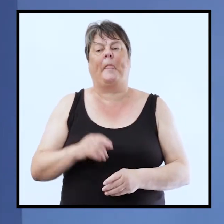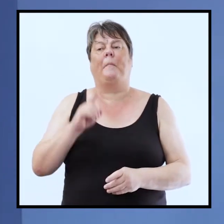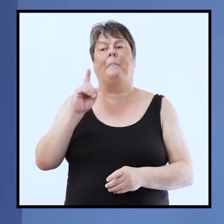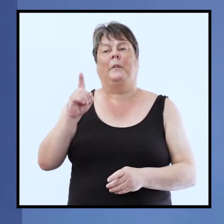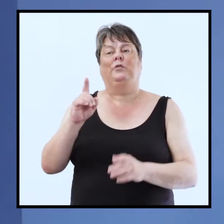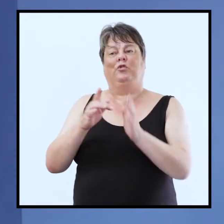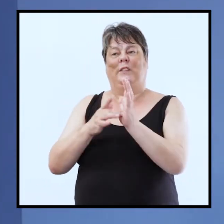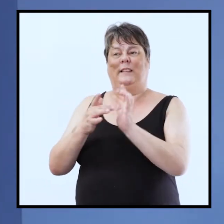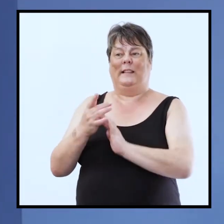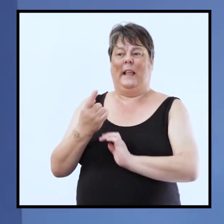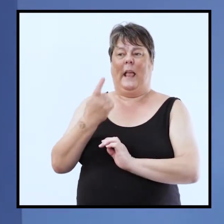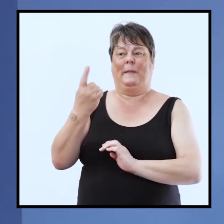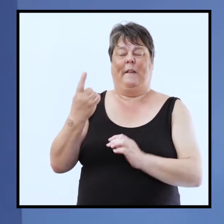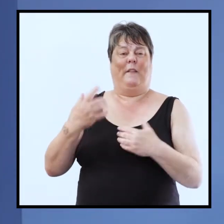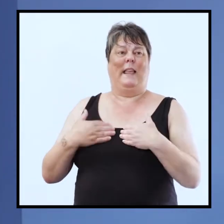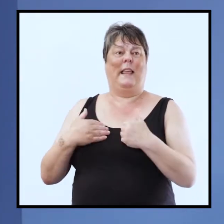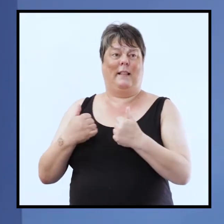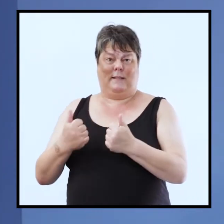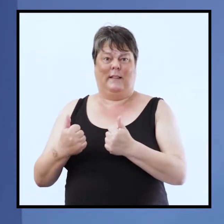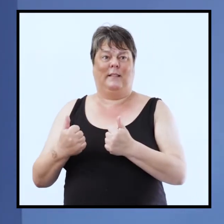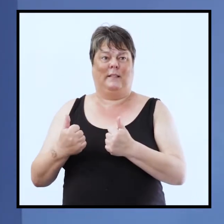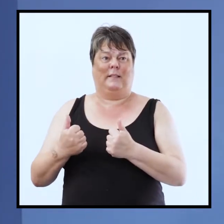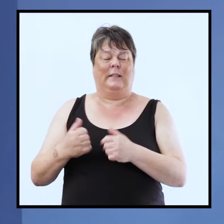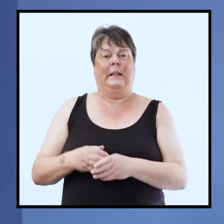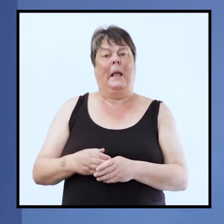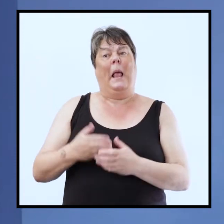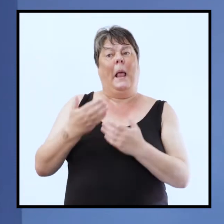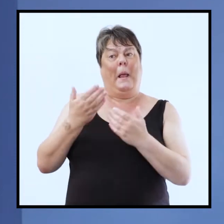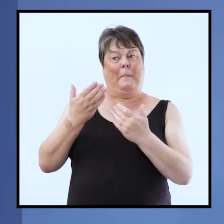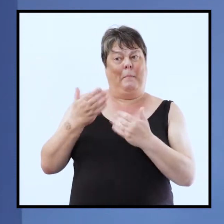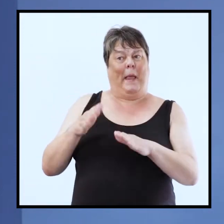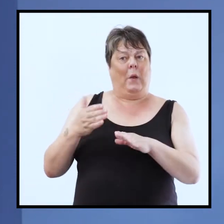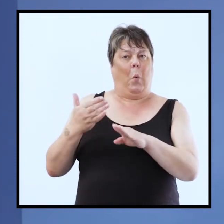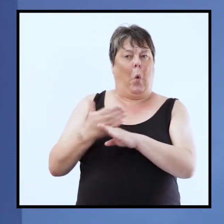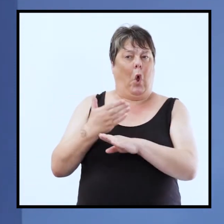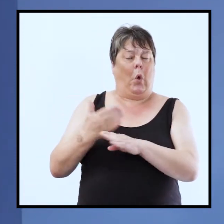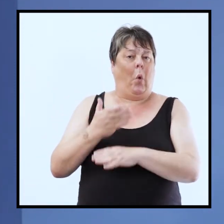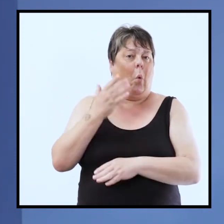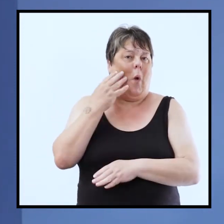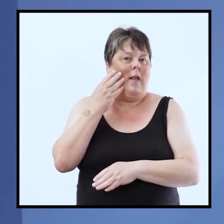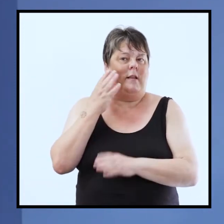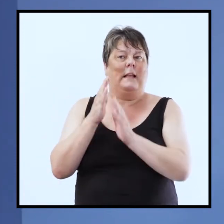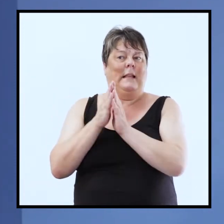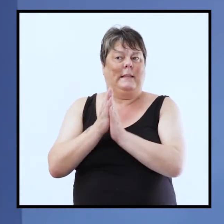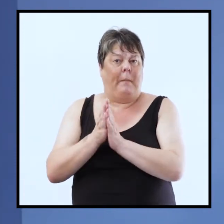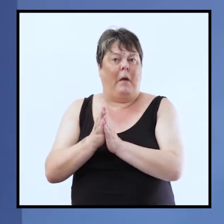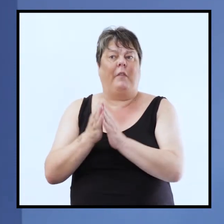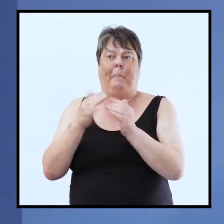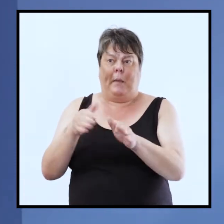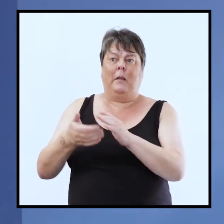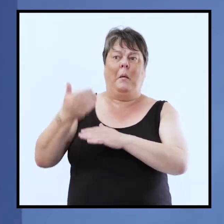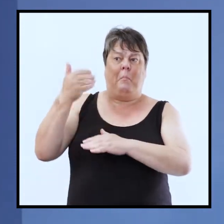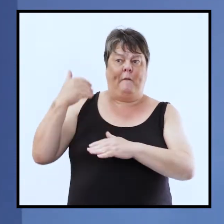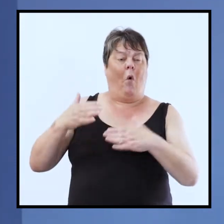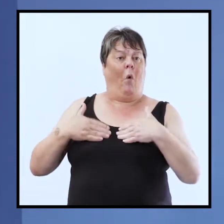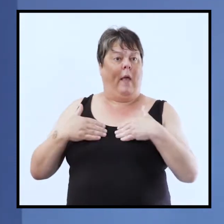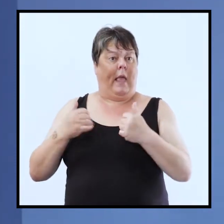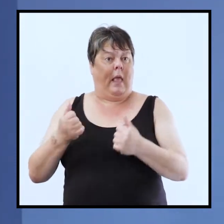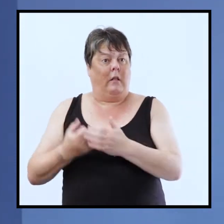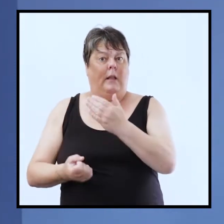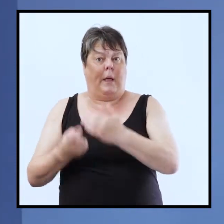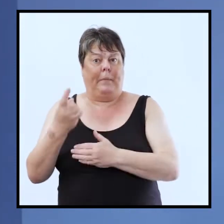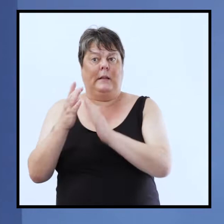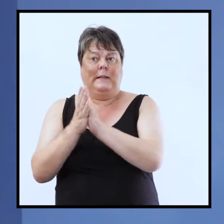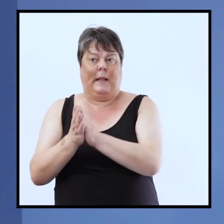healer had done some of his work on the sabbath he had healed and therefore as ruler